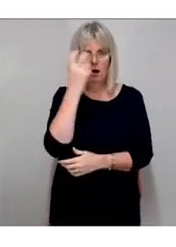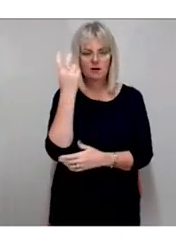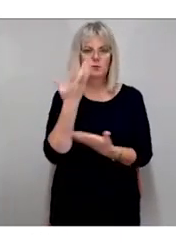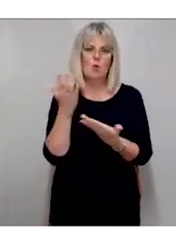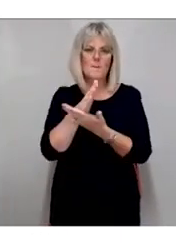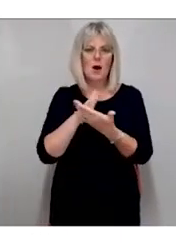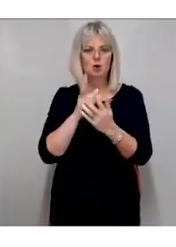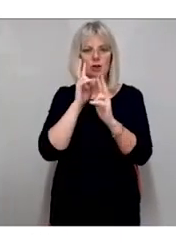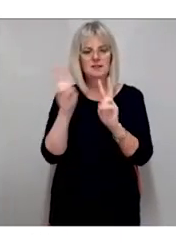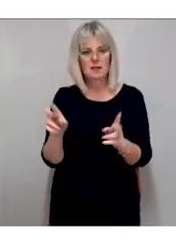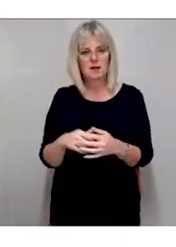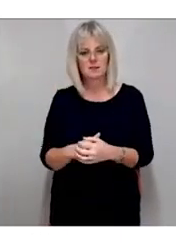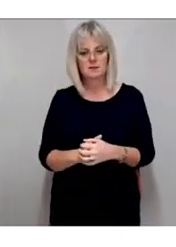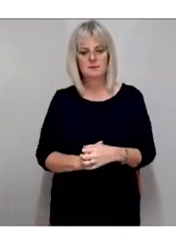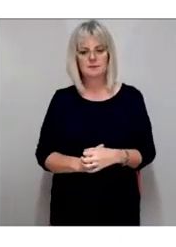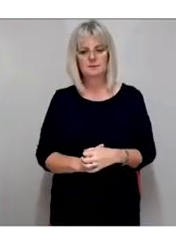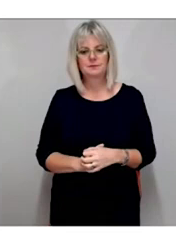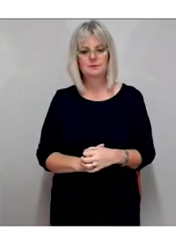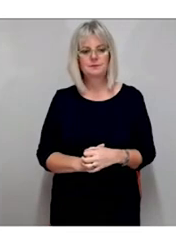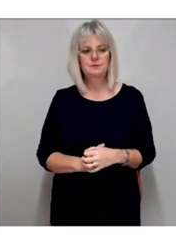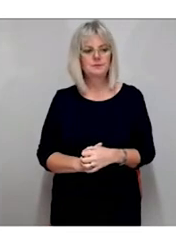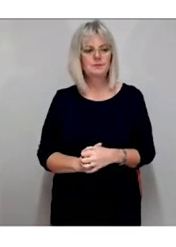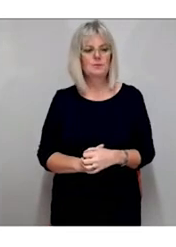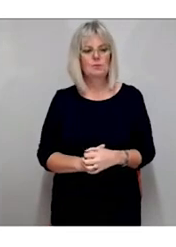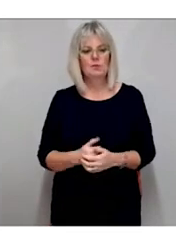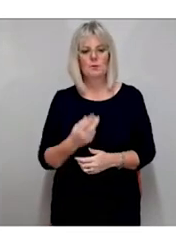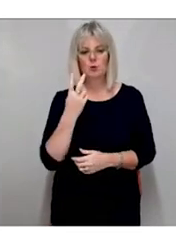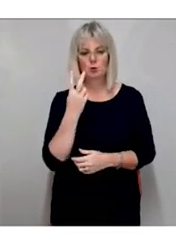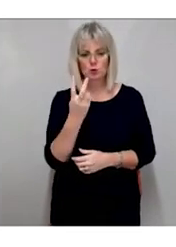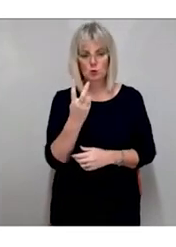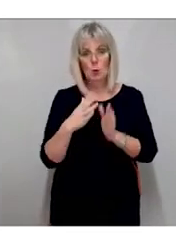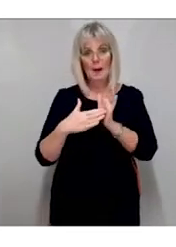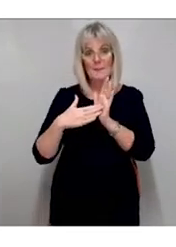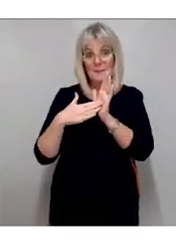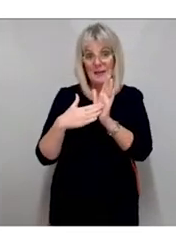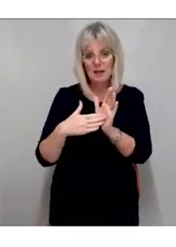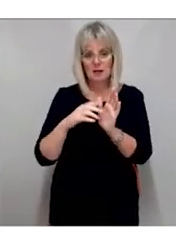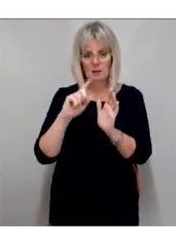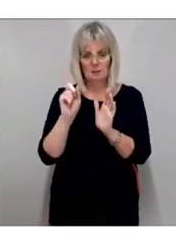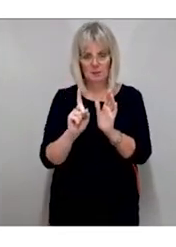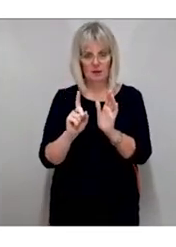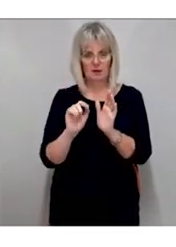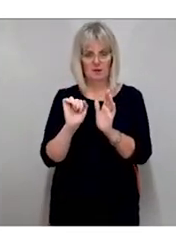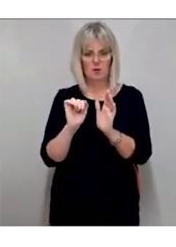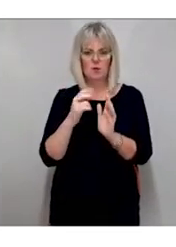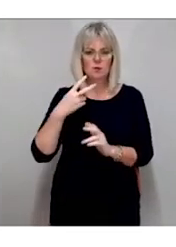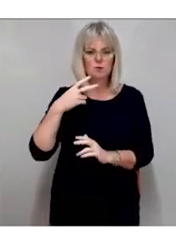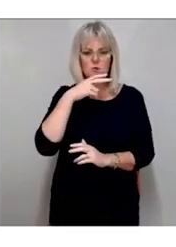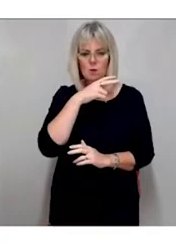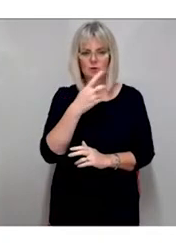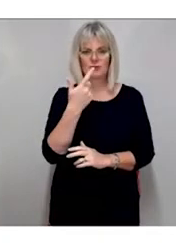sight loss, according to the RNIB and of those 270,000 are severely sight impaired or blind.